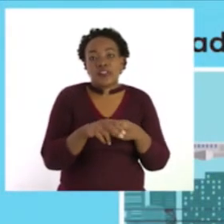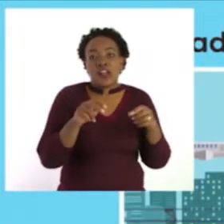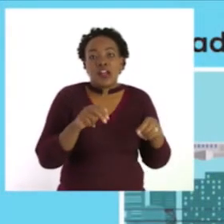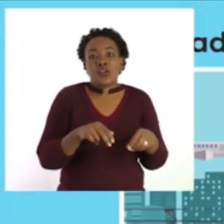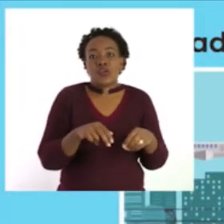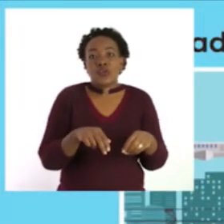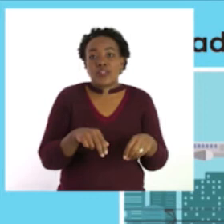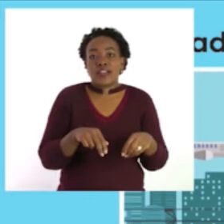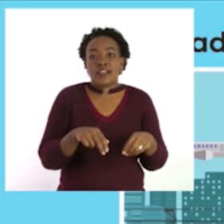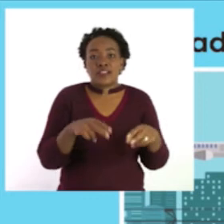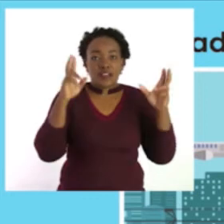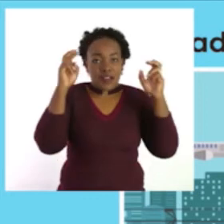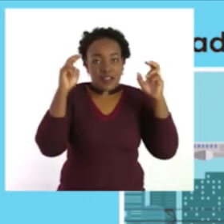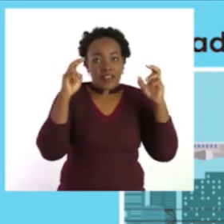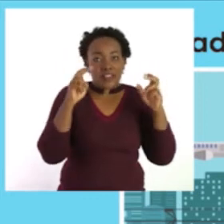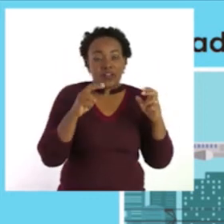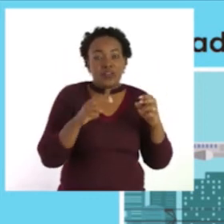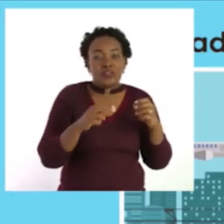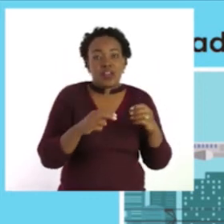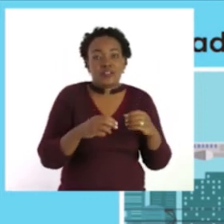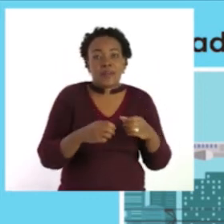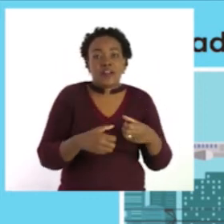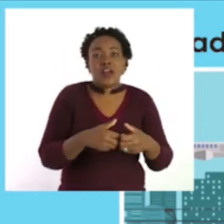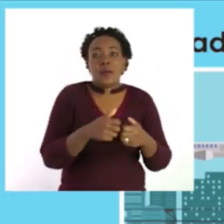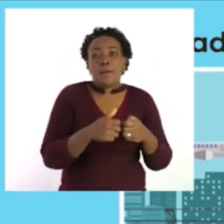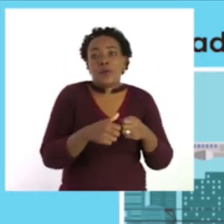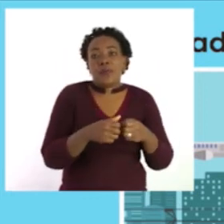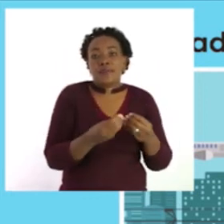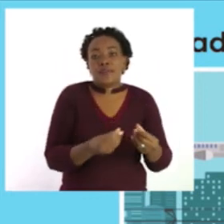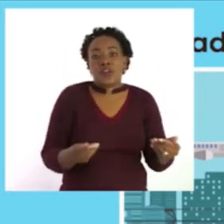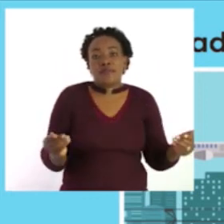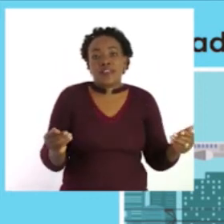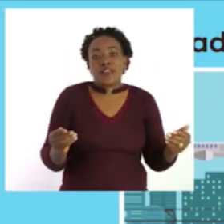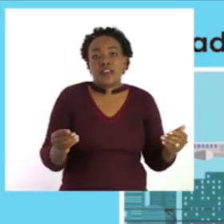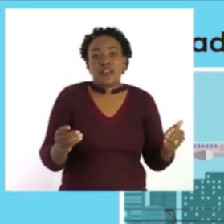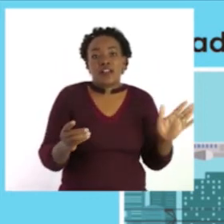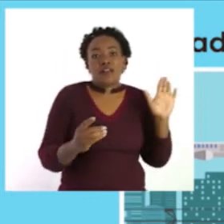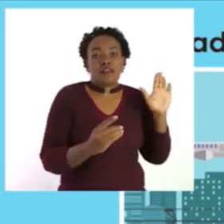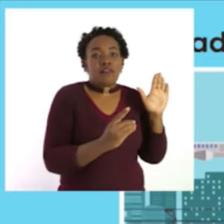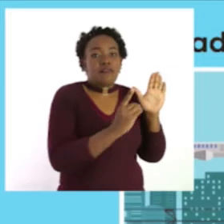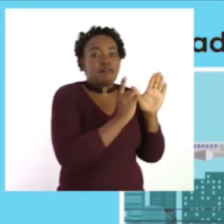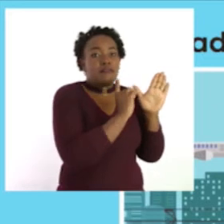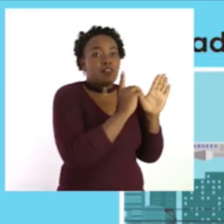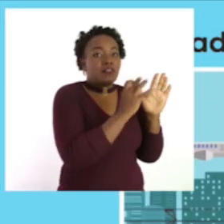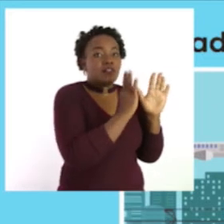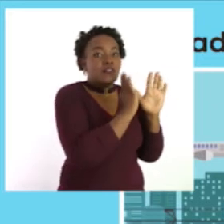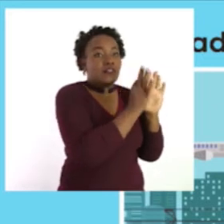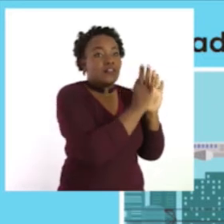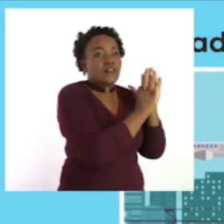In today's lesson, we are going to talk about problem solving, fractions,